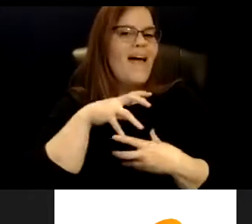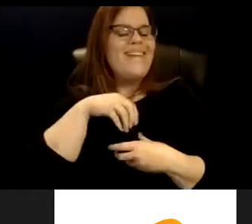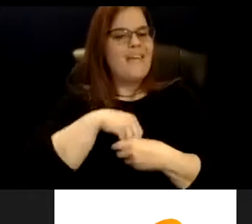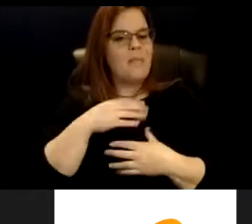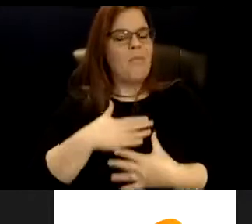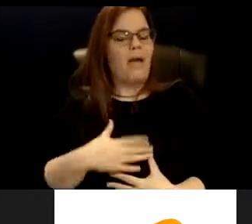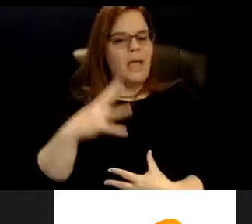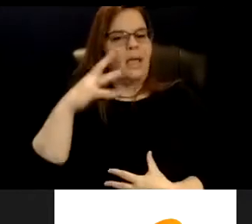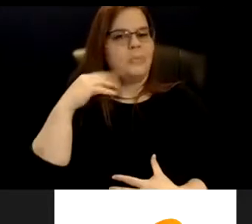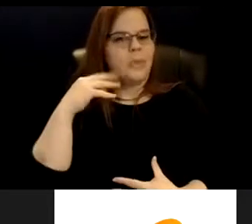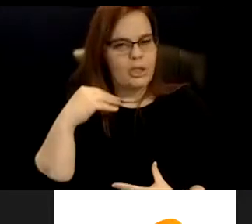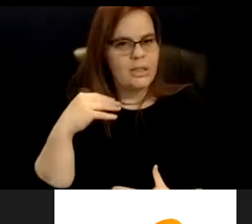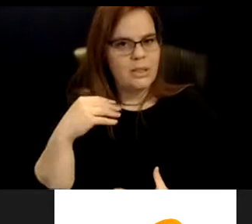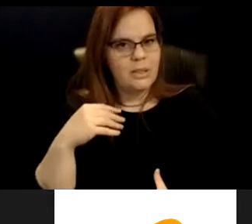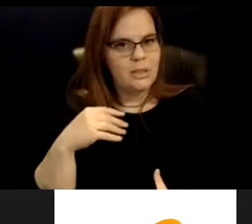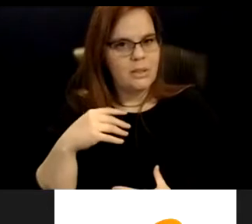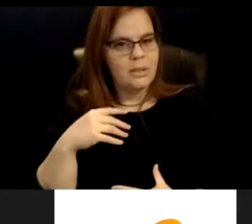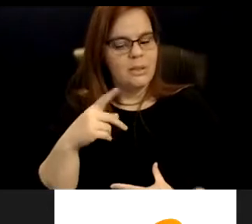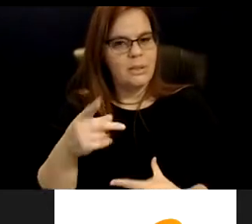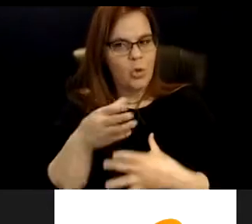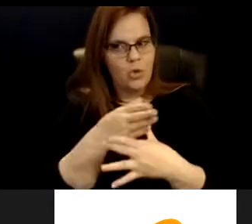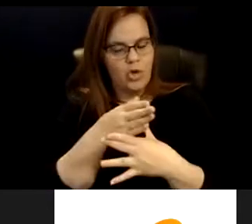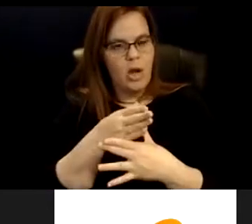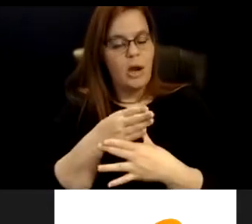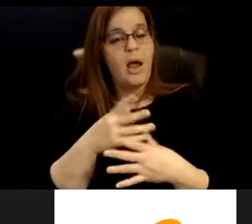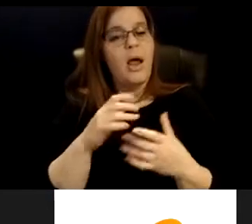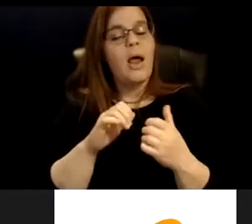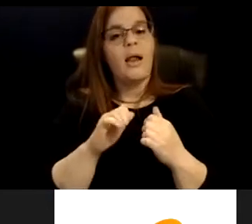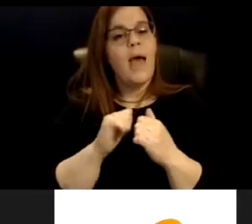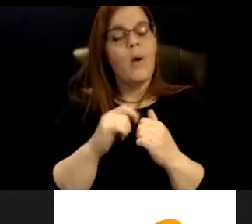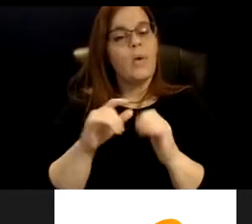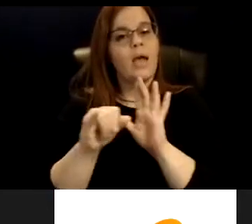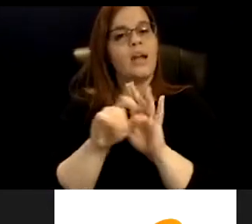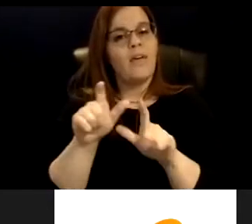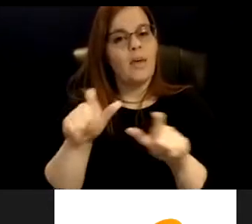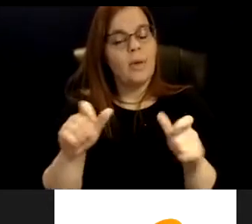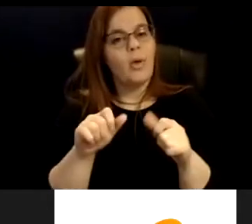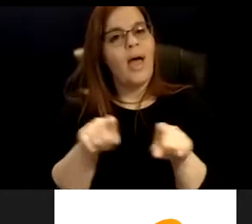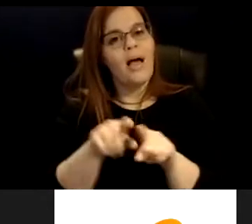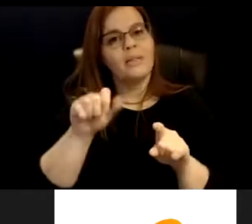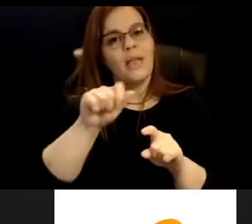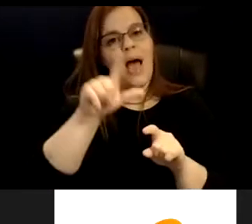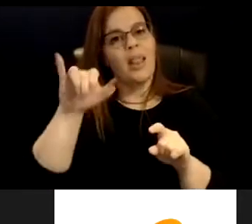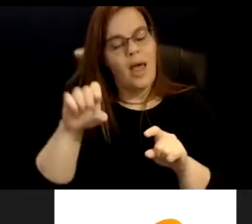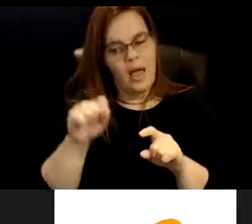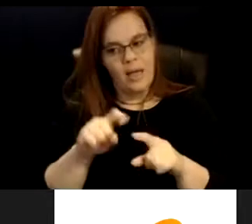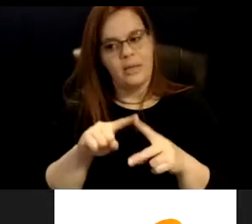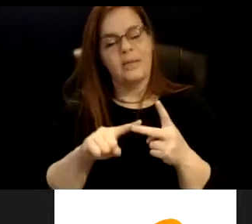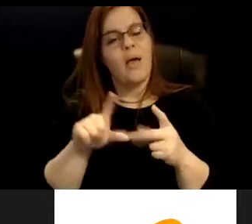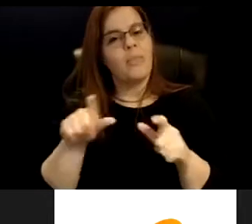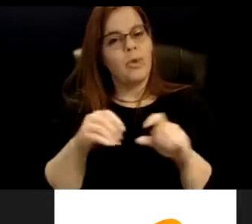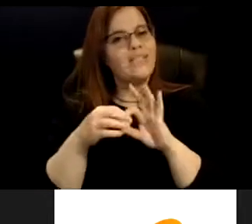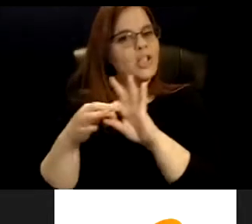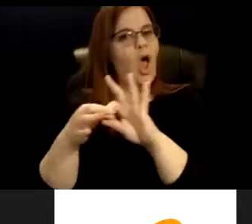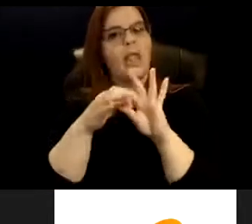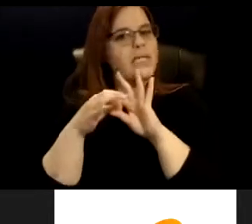hard to share about this with folks who identify as allies or accomplices, or even folks who are in solidarity and moving